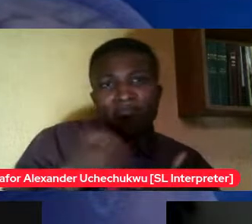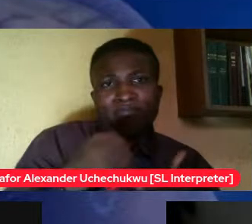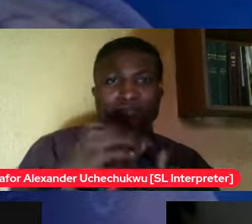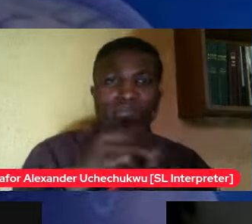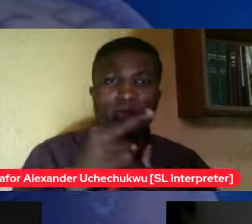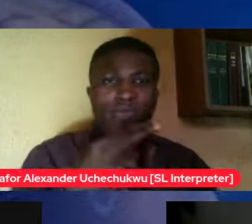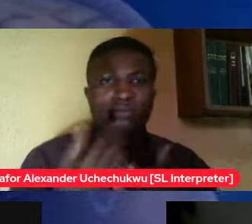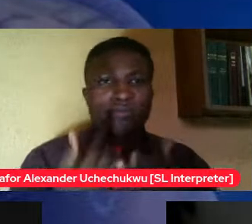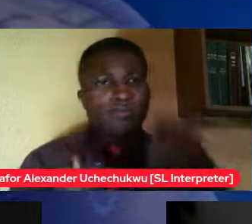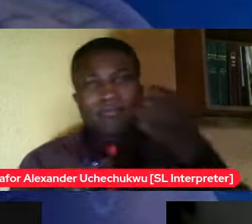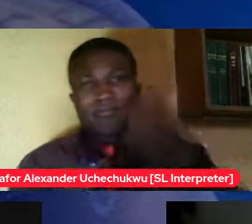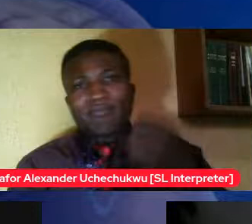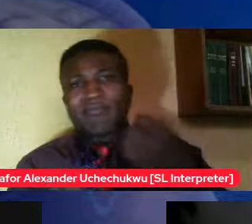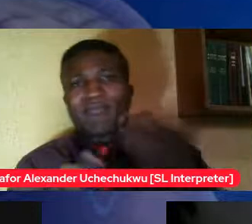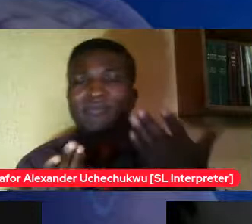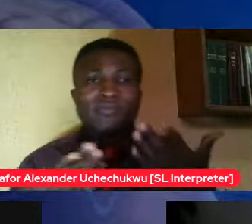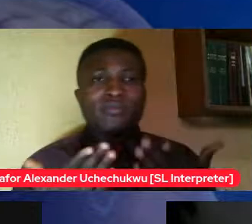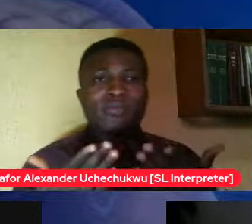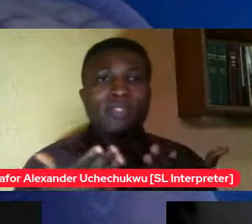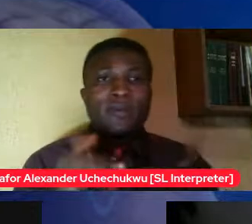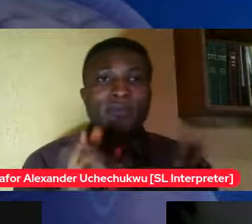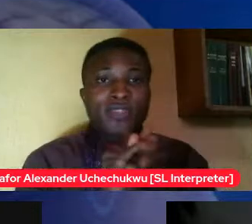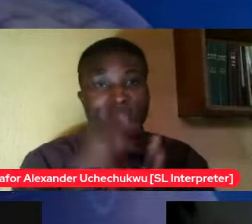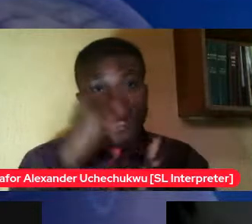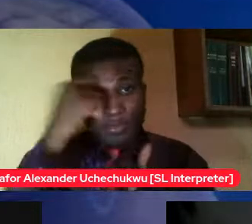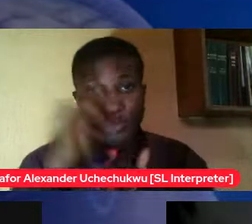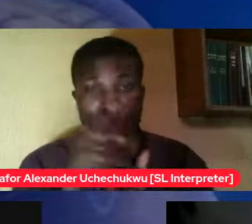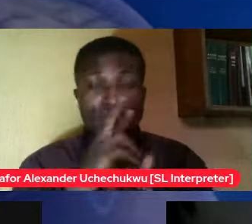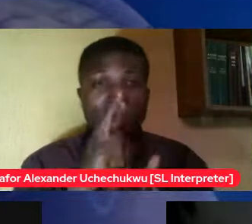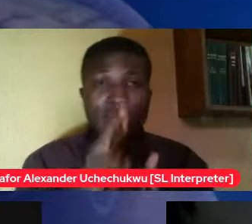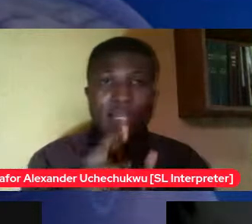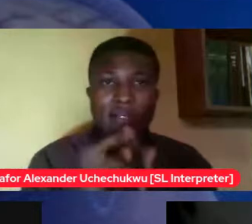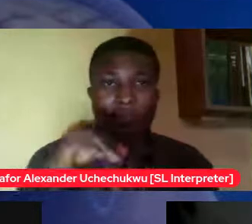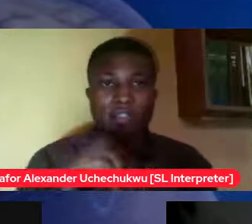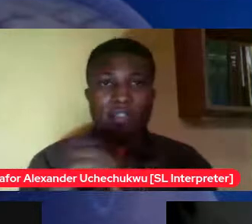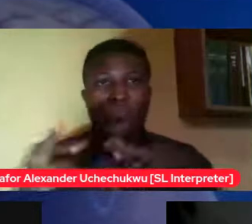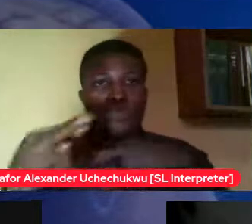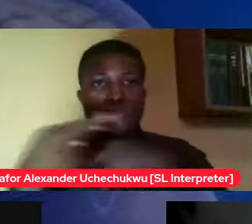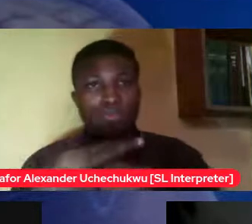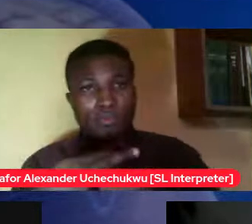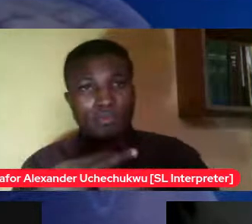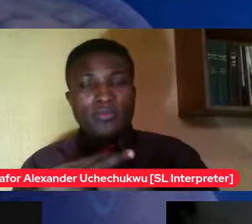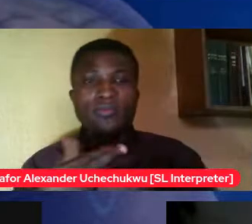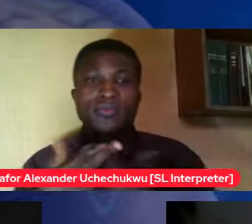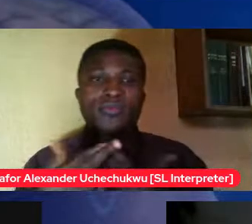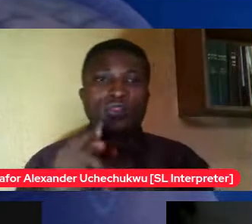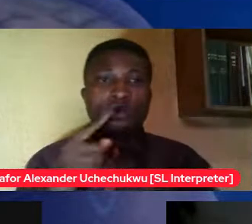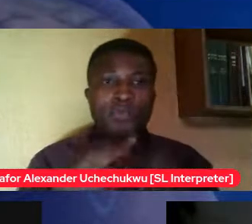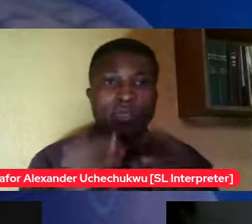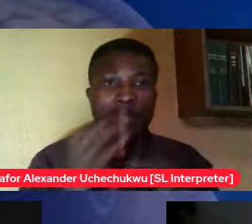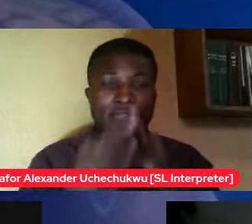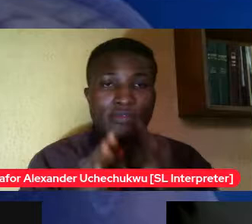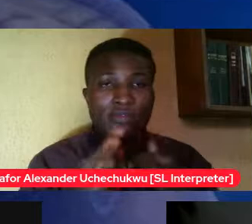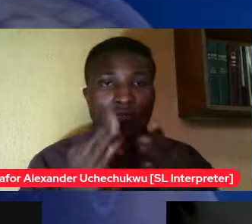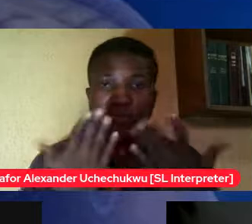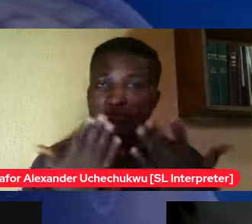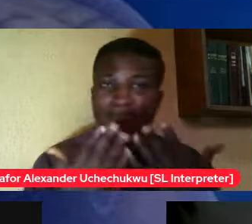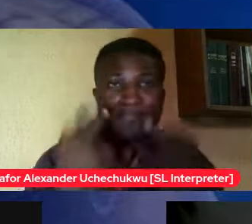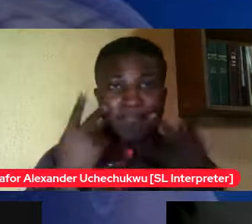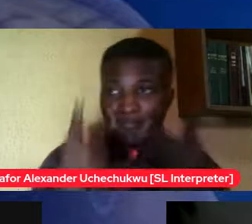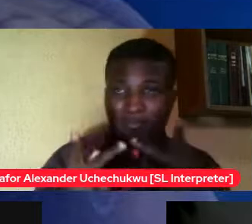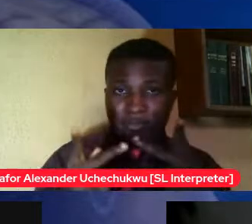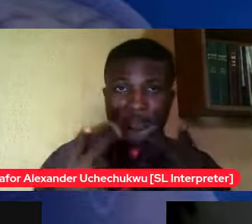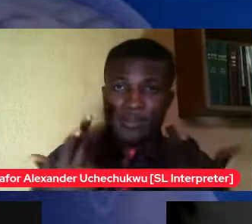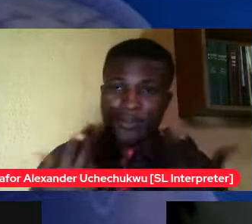that's because you're within your confined space nobody's disturbing you but if you experience the arousal and you stand up and you say I don't want to think